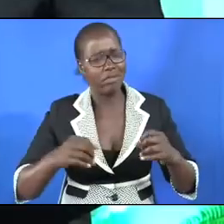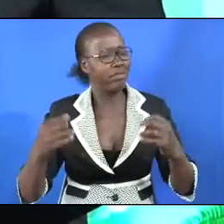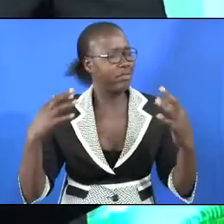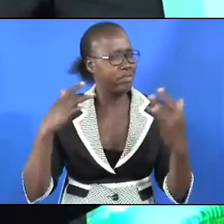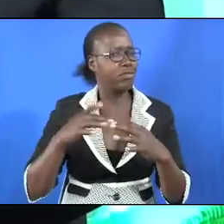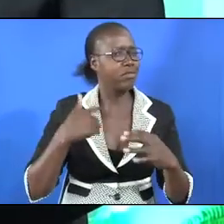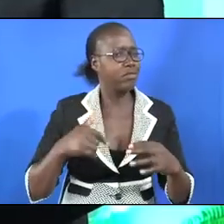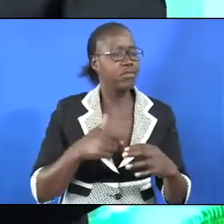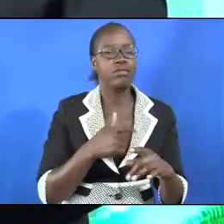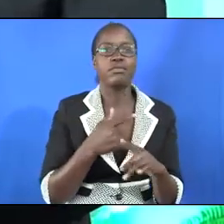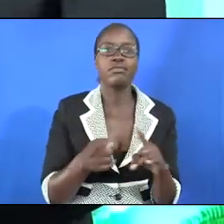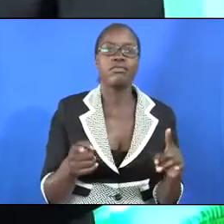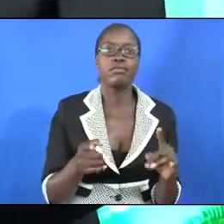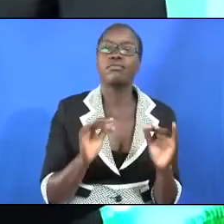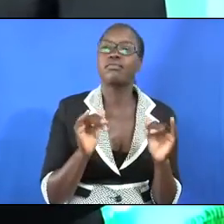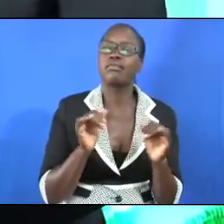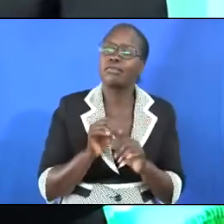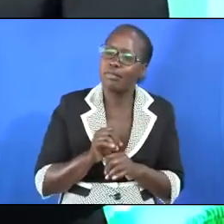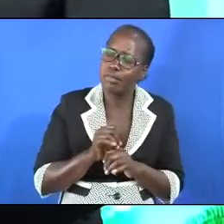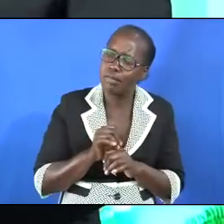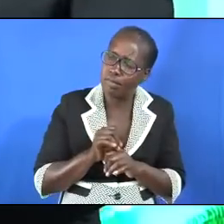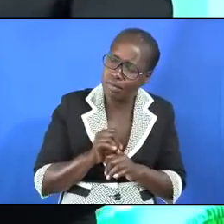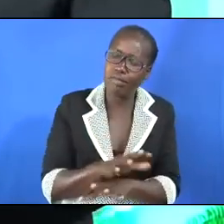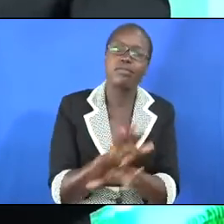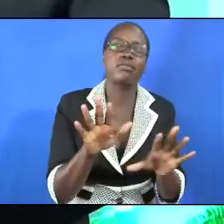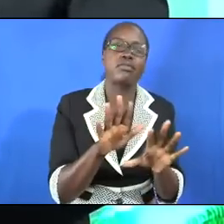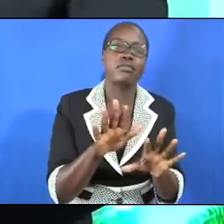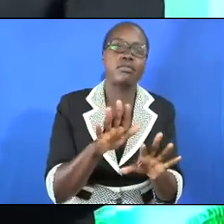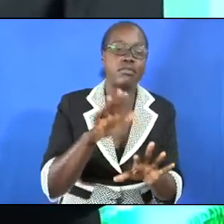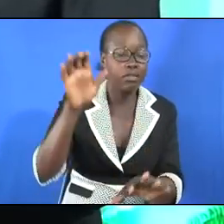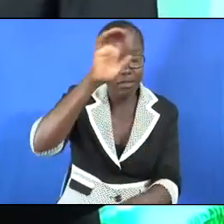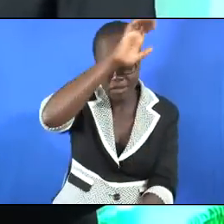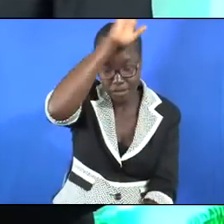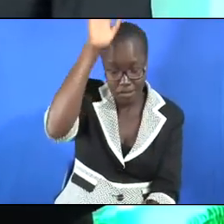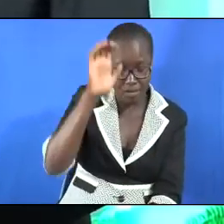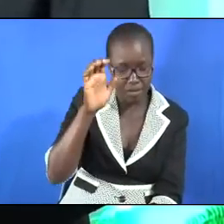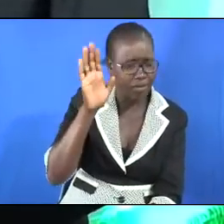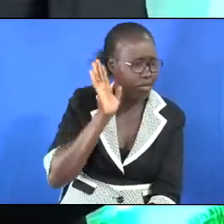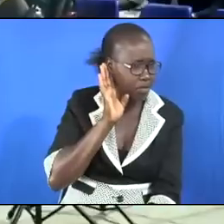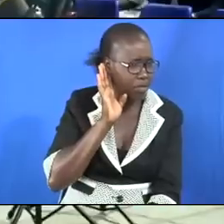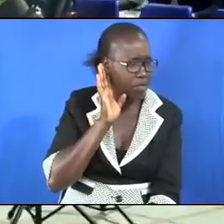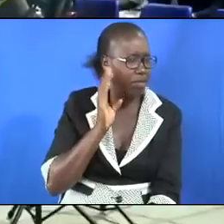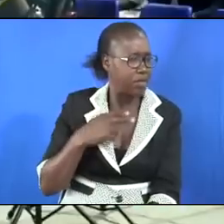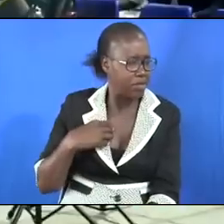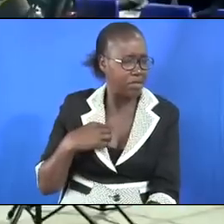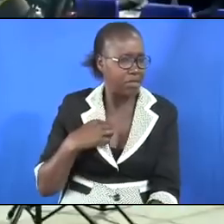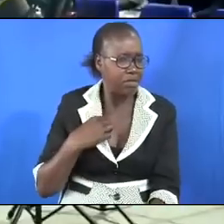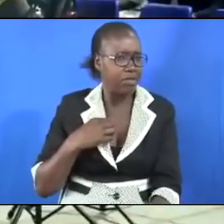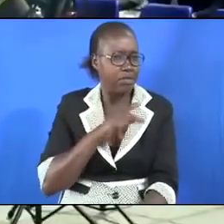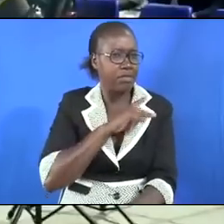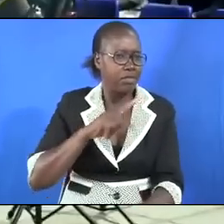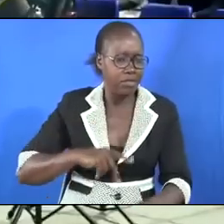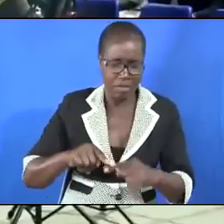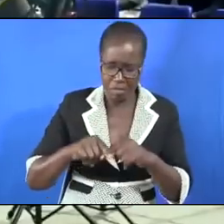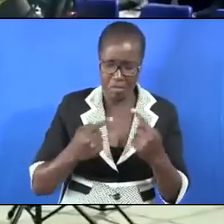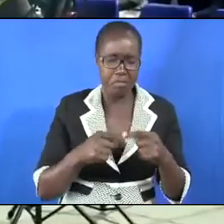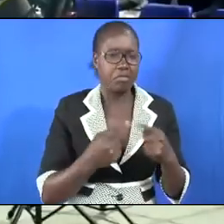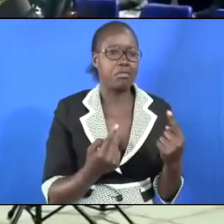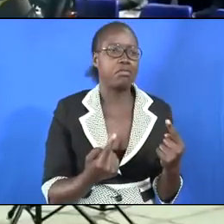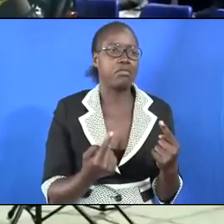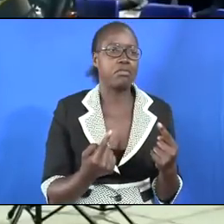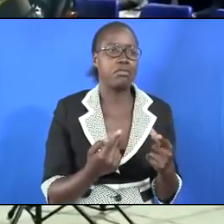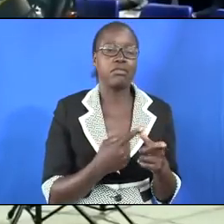us but the news goes around and Elisha gets to hear that the king tore his clothes and what does